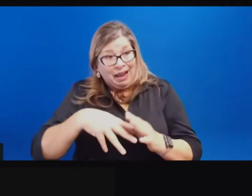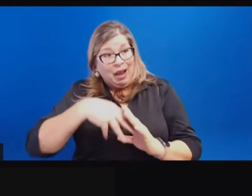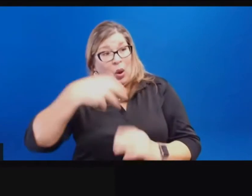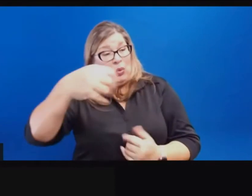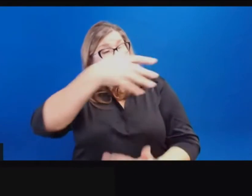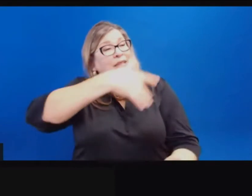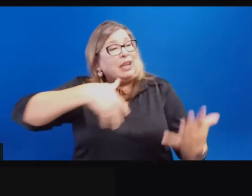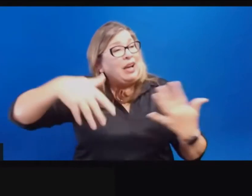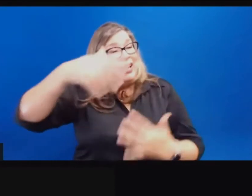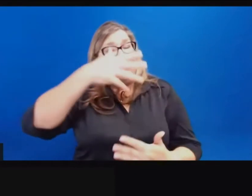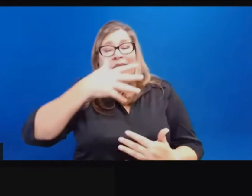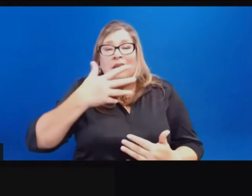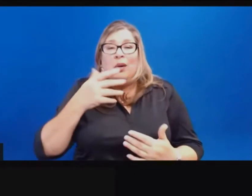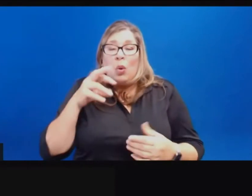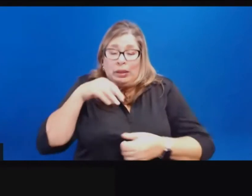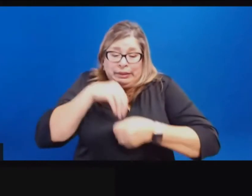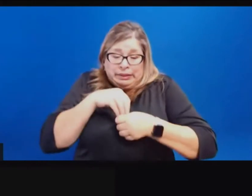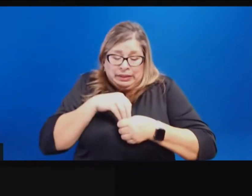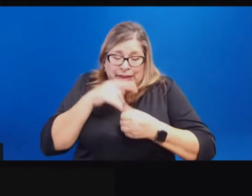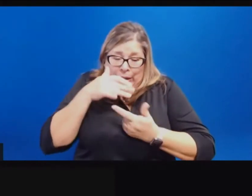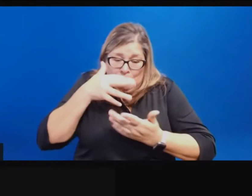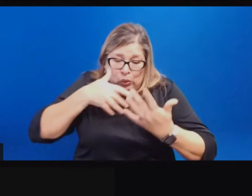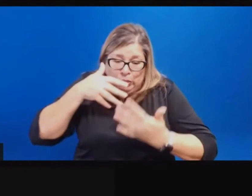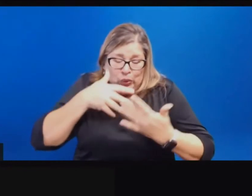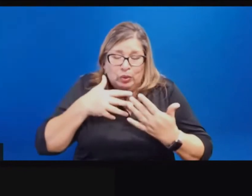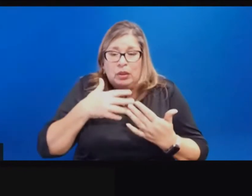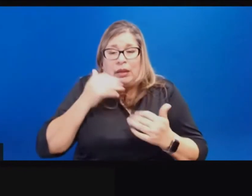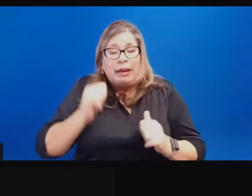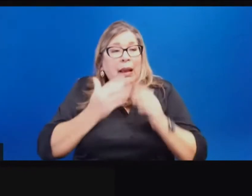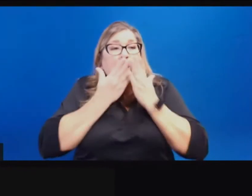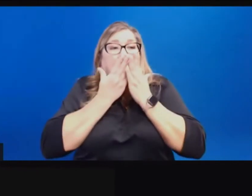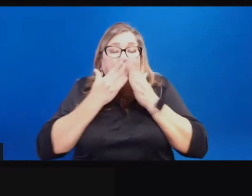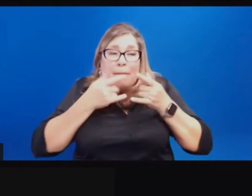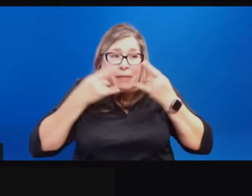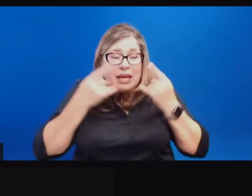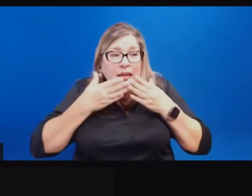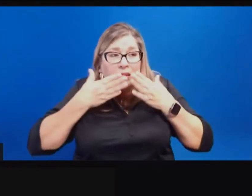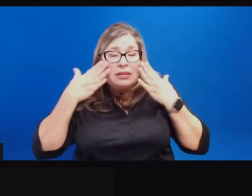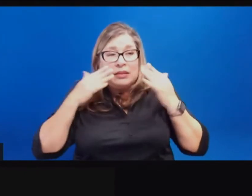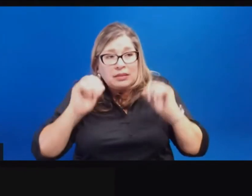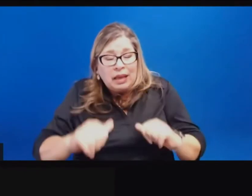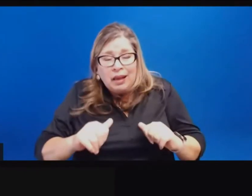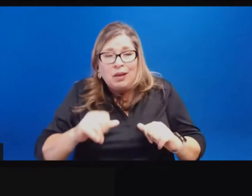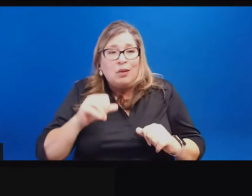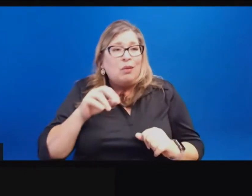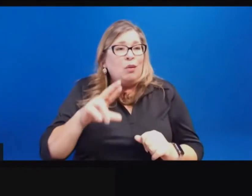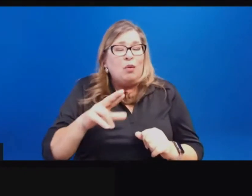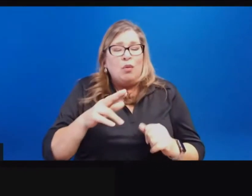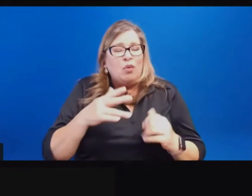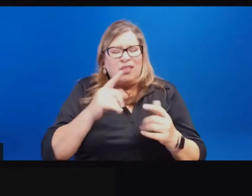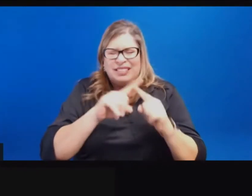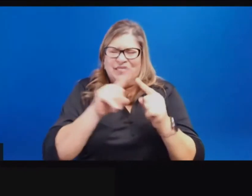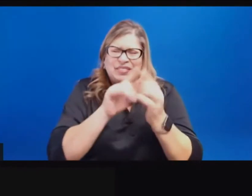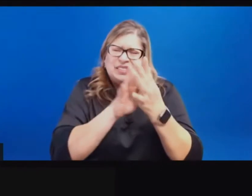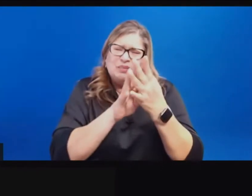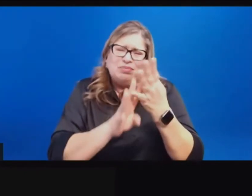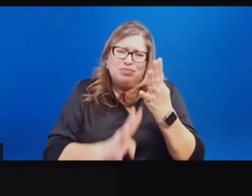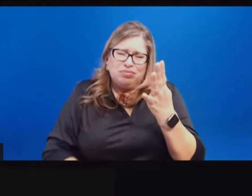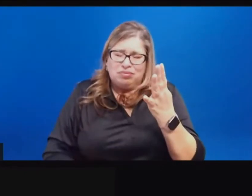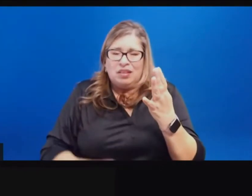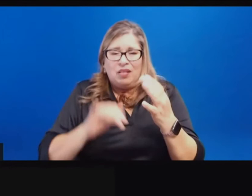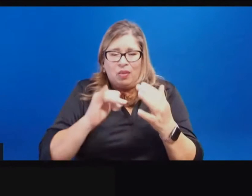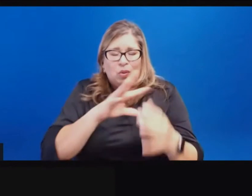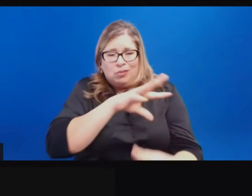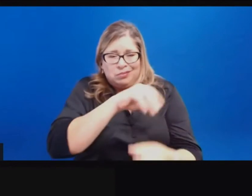whether you can be masked during part of the practice or competition, all of those things at play to sort of lay out a plan with